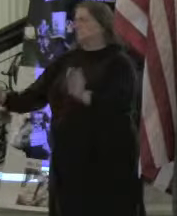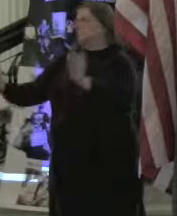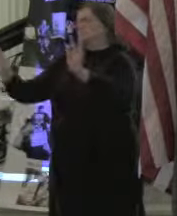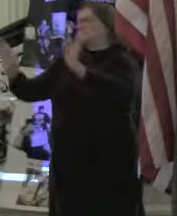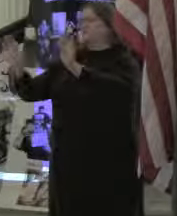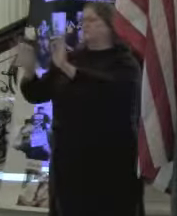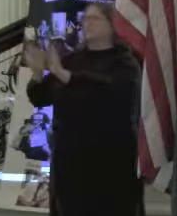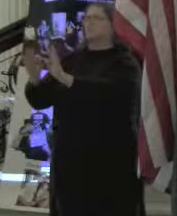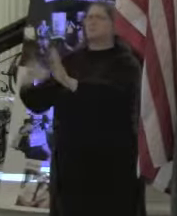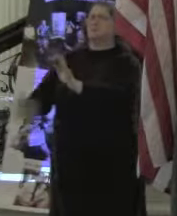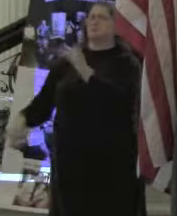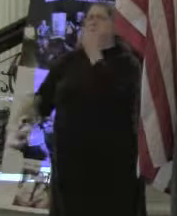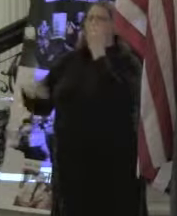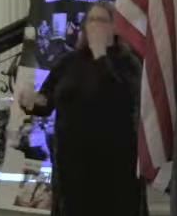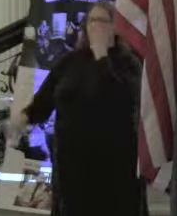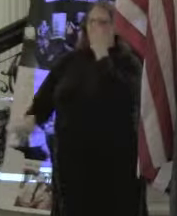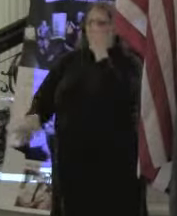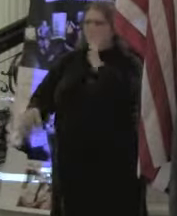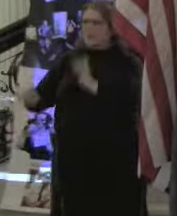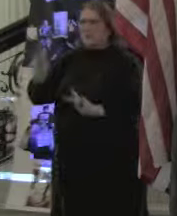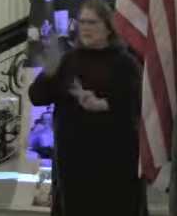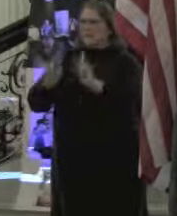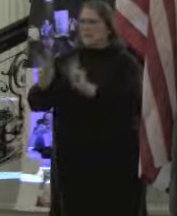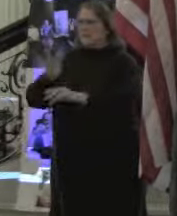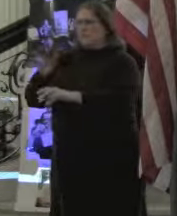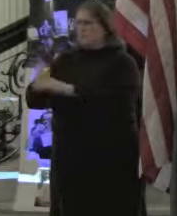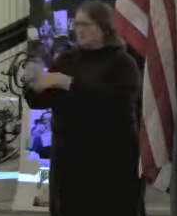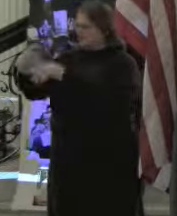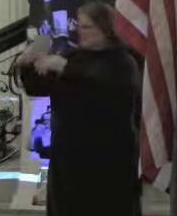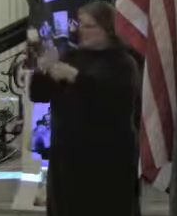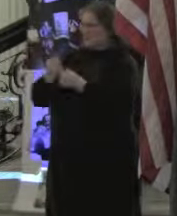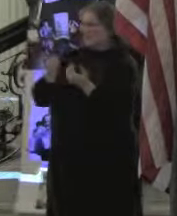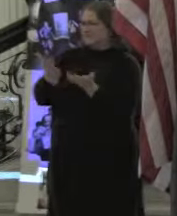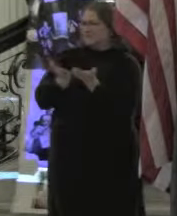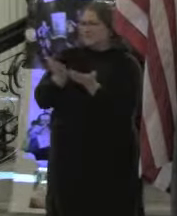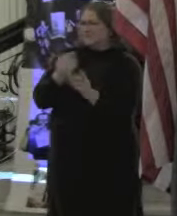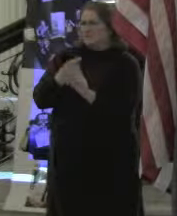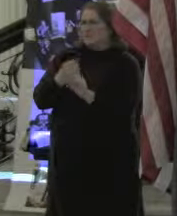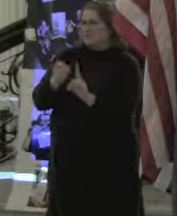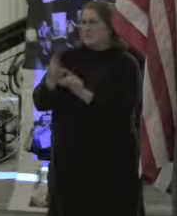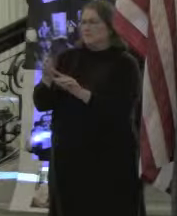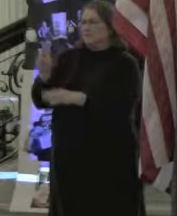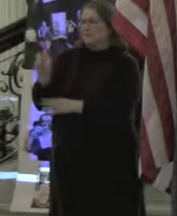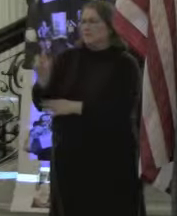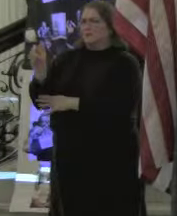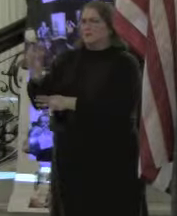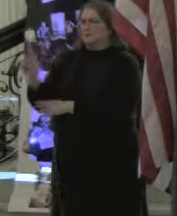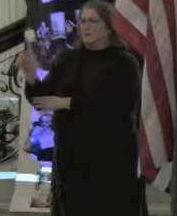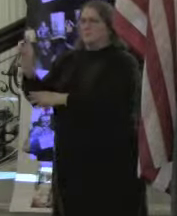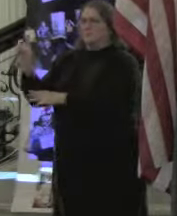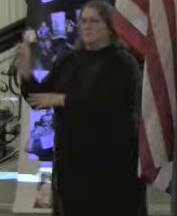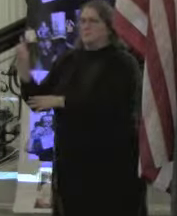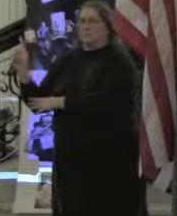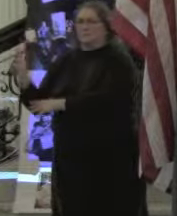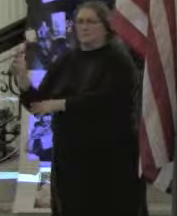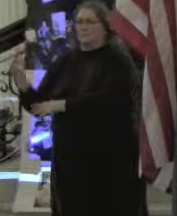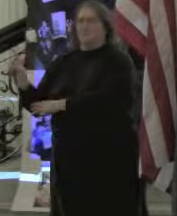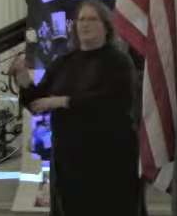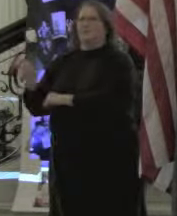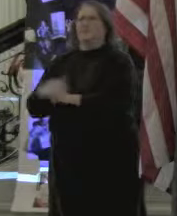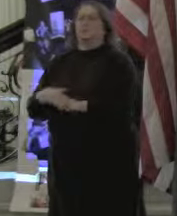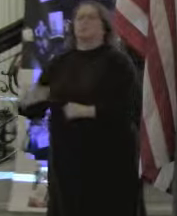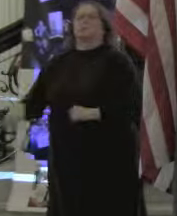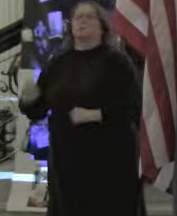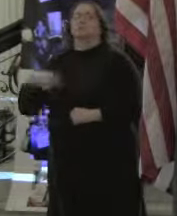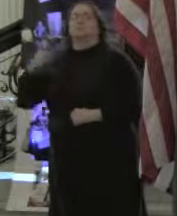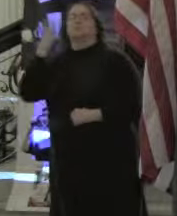the Department of Developmental Services, the men and women that received the services, who we've now seen a tremendous